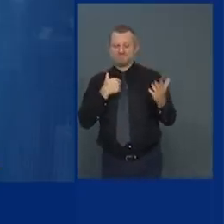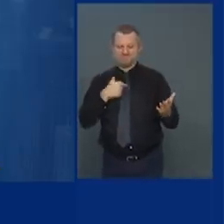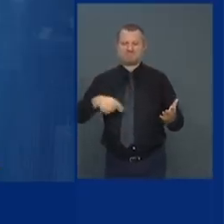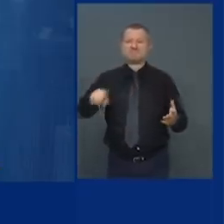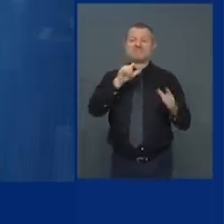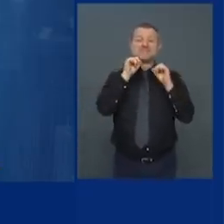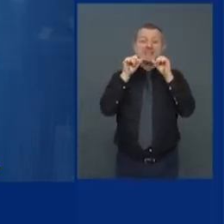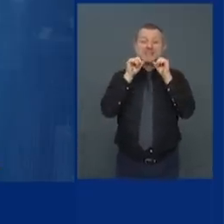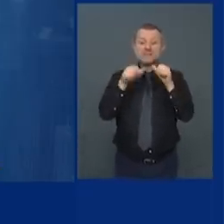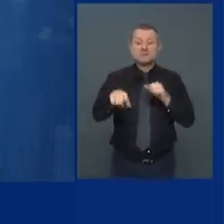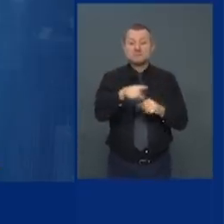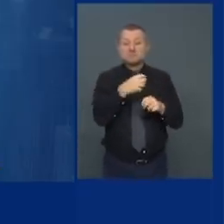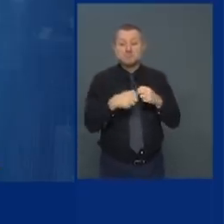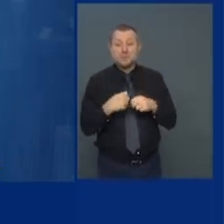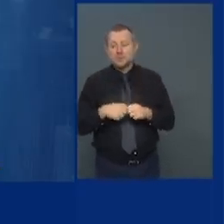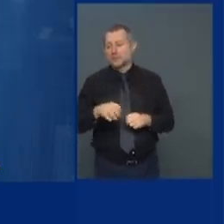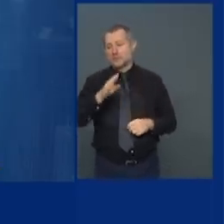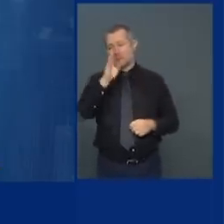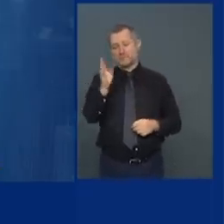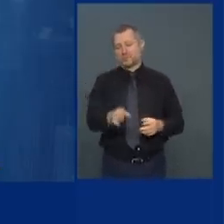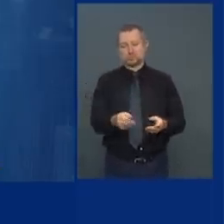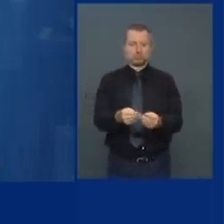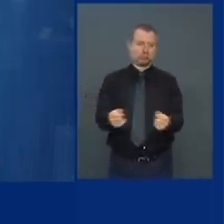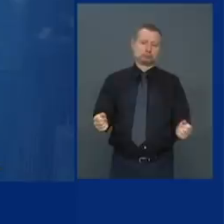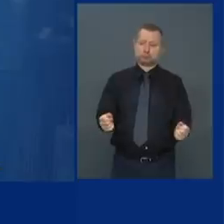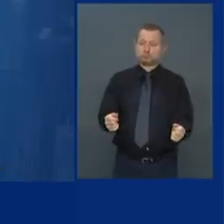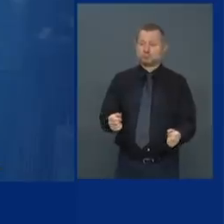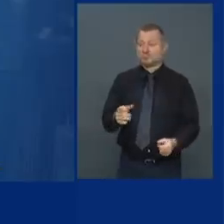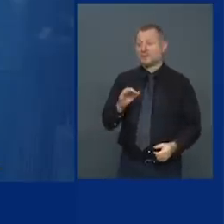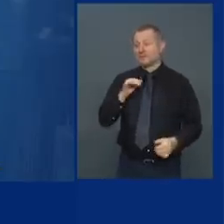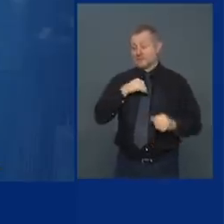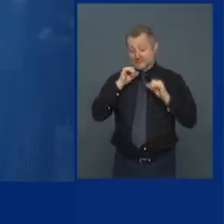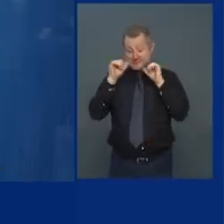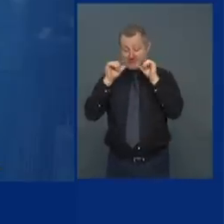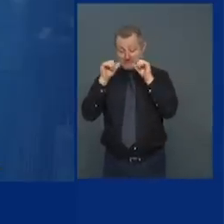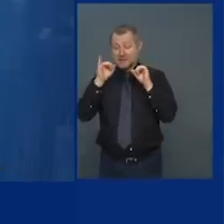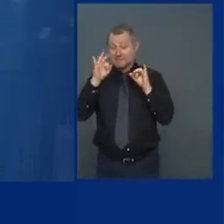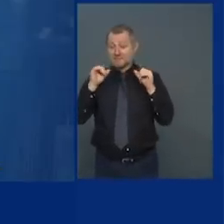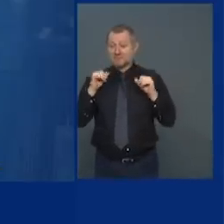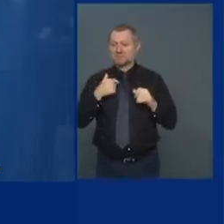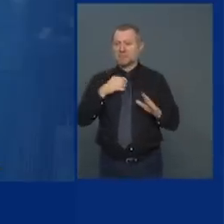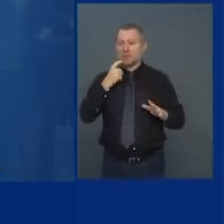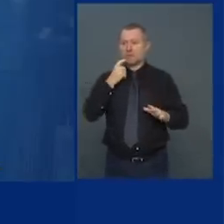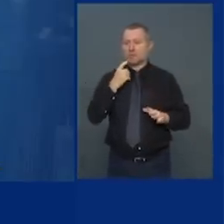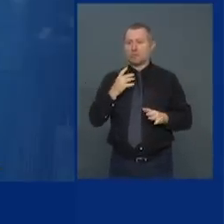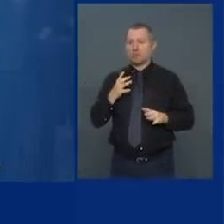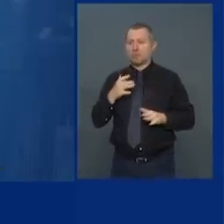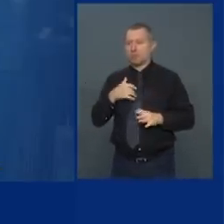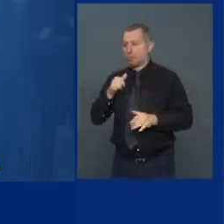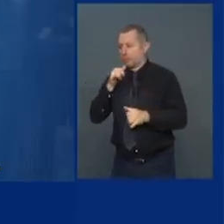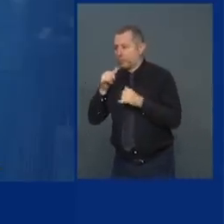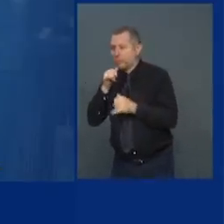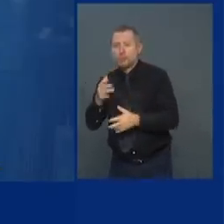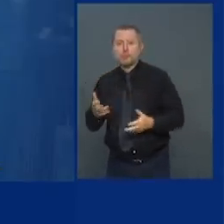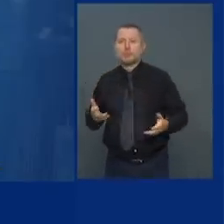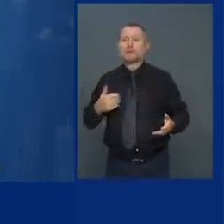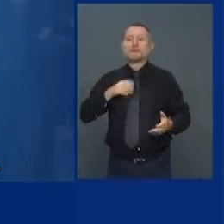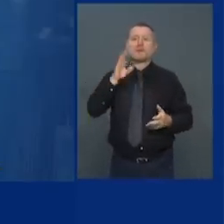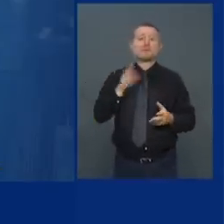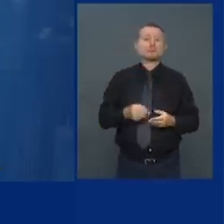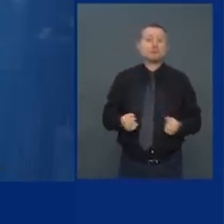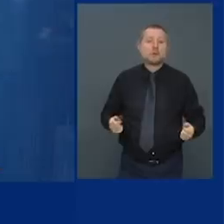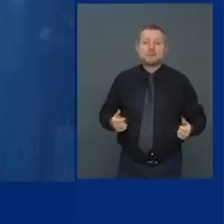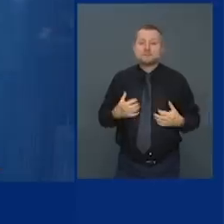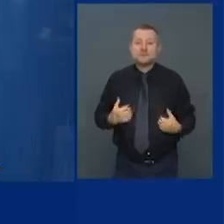you deny a substance abuse problem you'll never solve it you deny an addiction you'll never